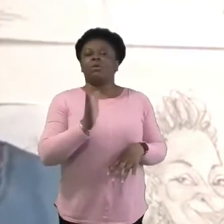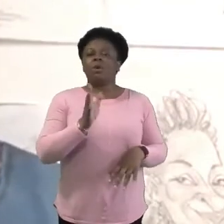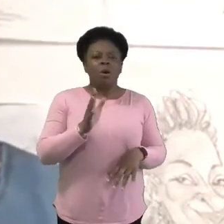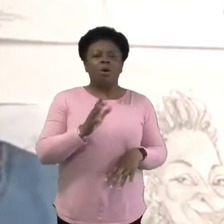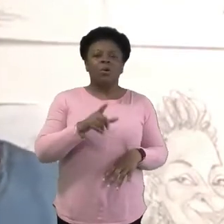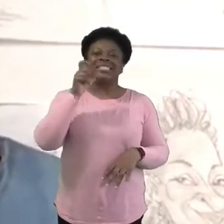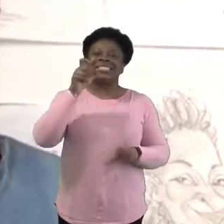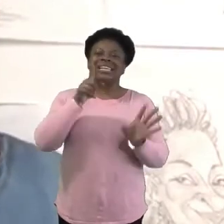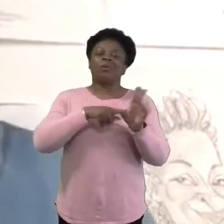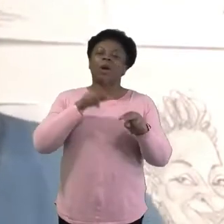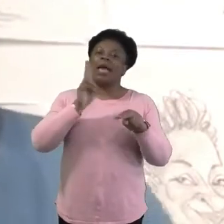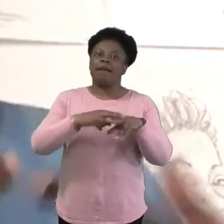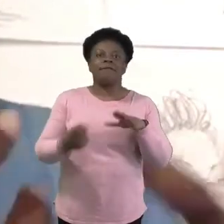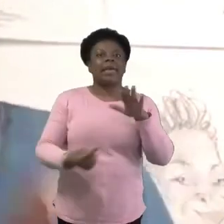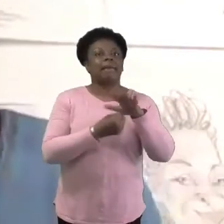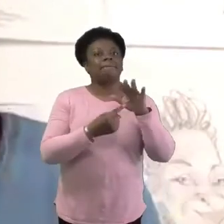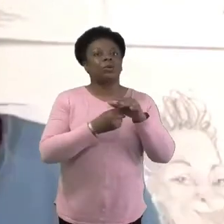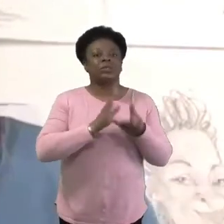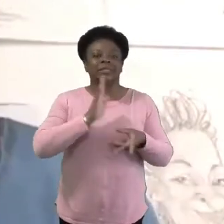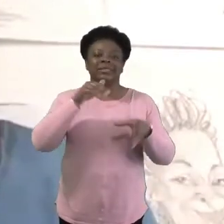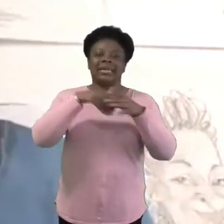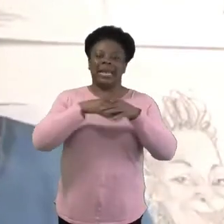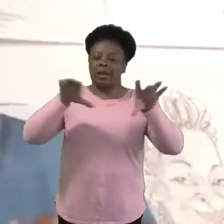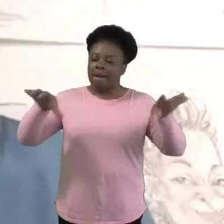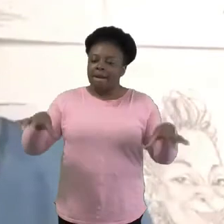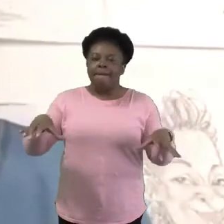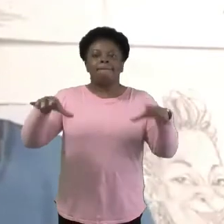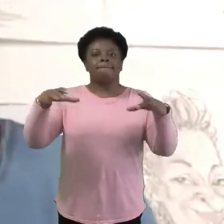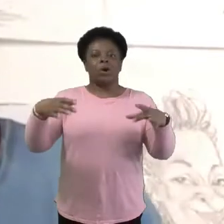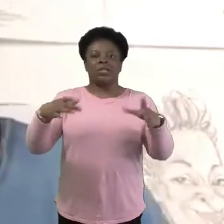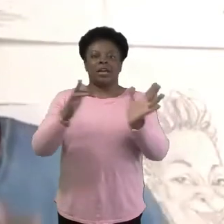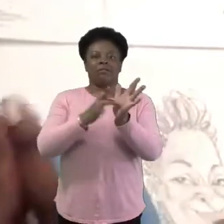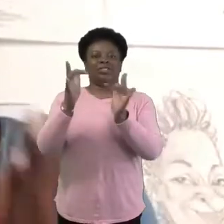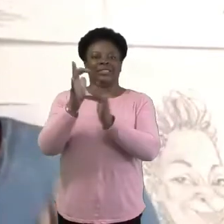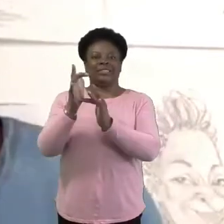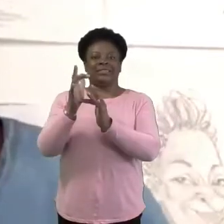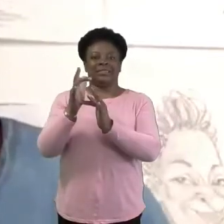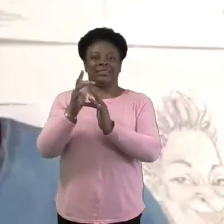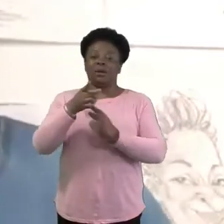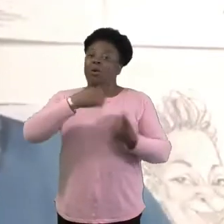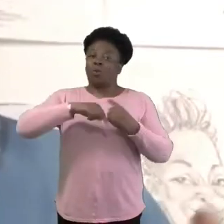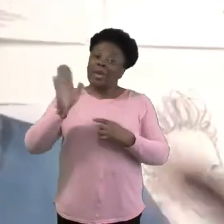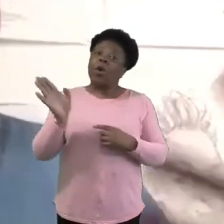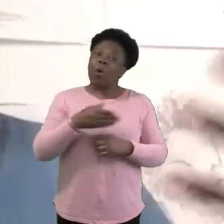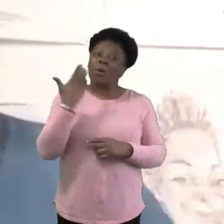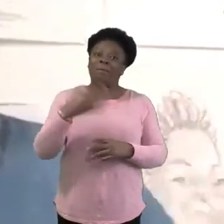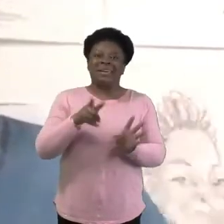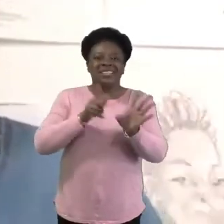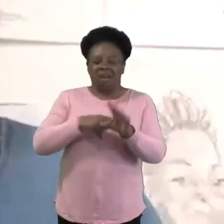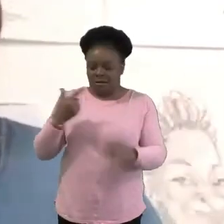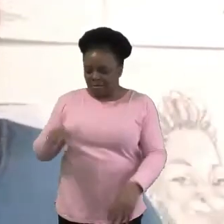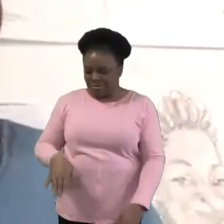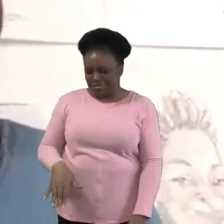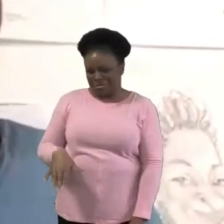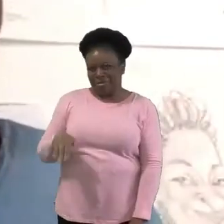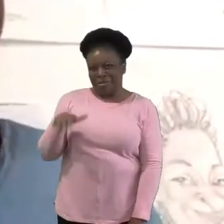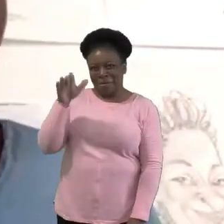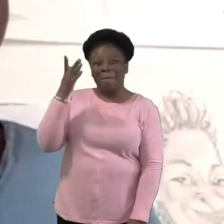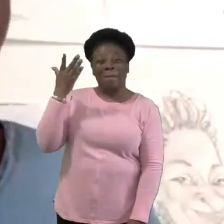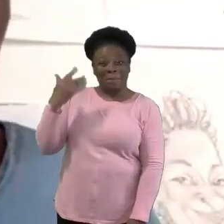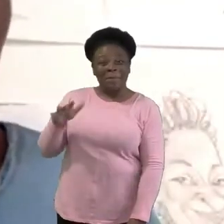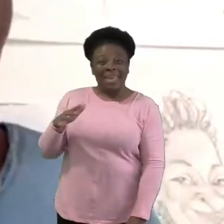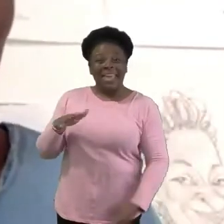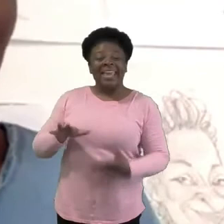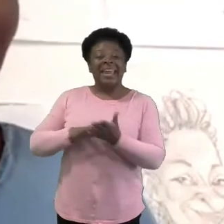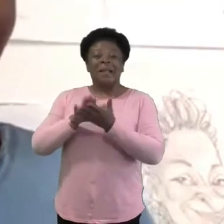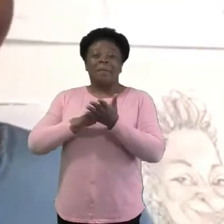CYF. You know, we all have stemmed from families and children and being young people and, and we all grow. And so it's just